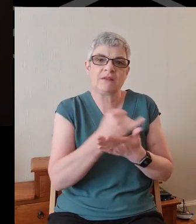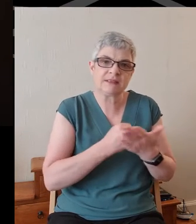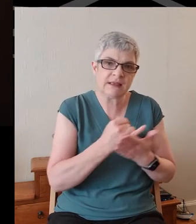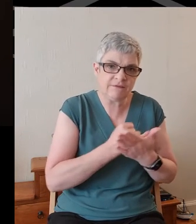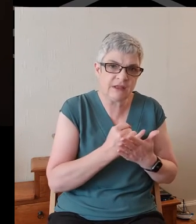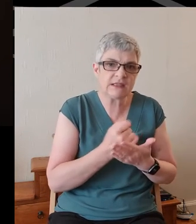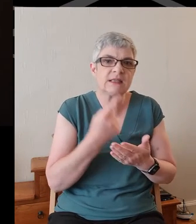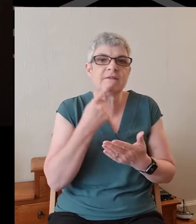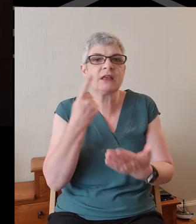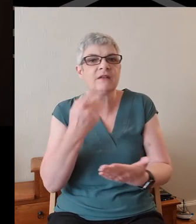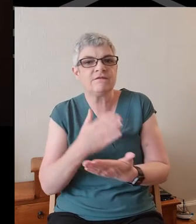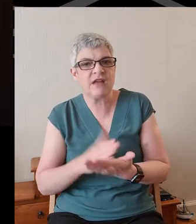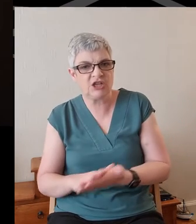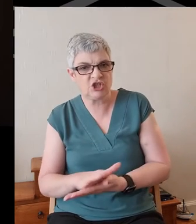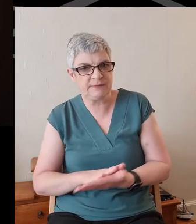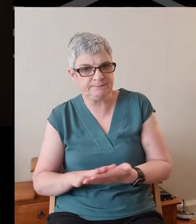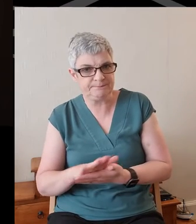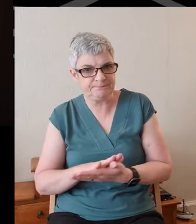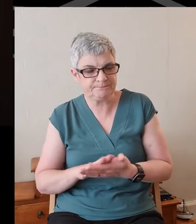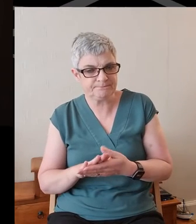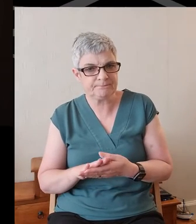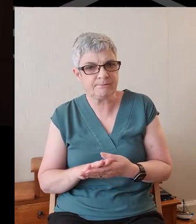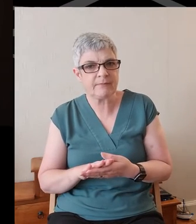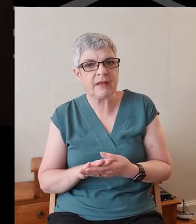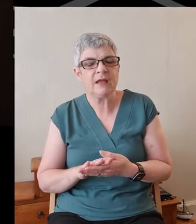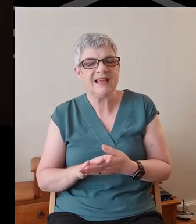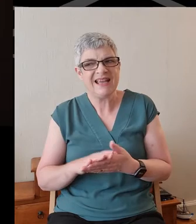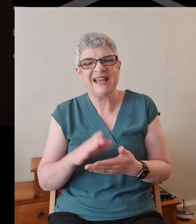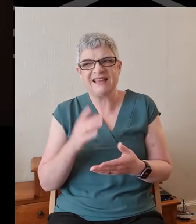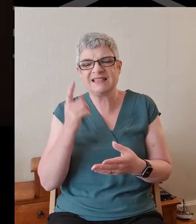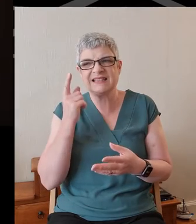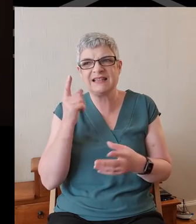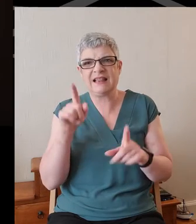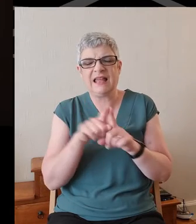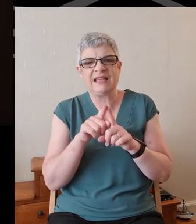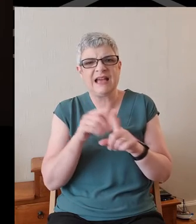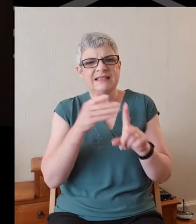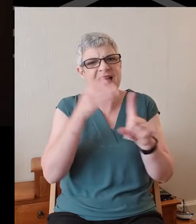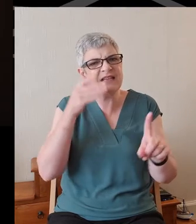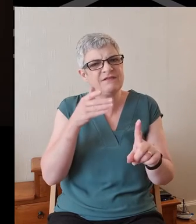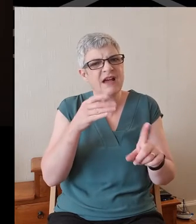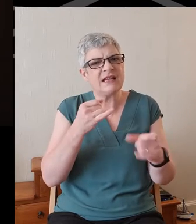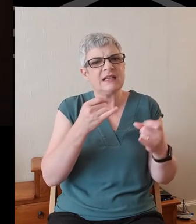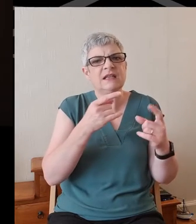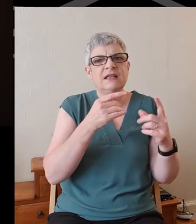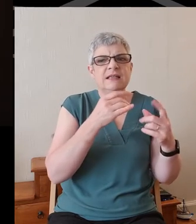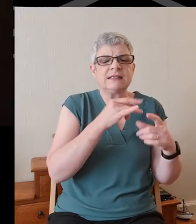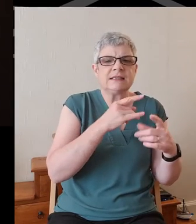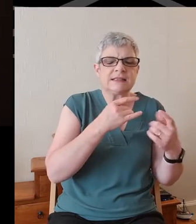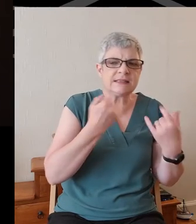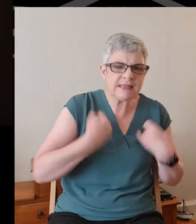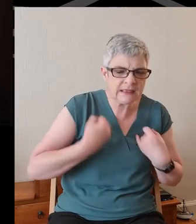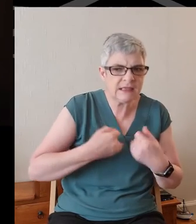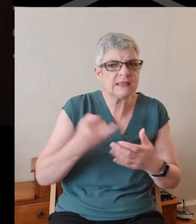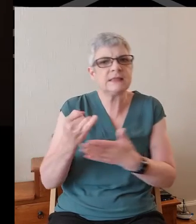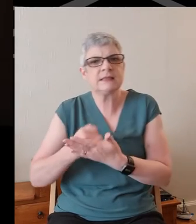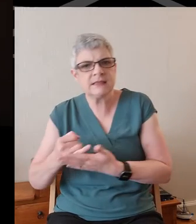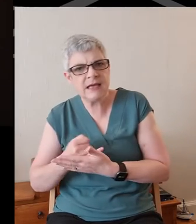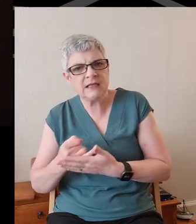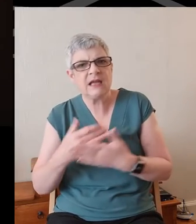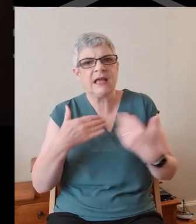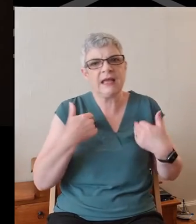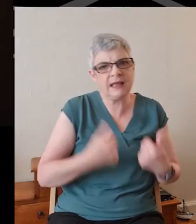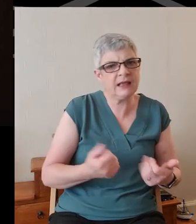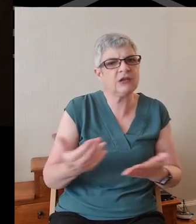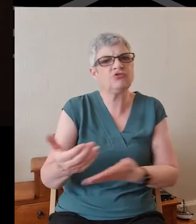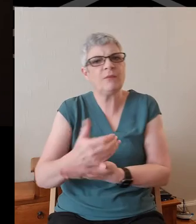confession. He seems to identify sickness with sin and healing with repentance, but the outcomes seem to be the